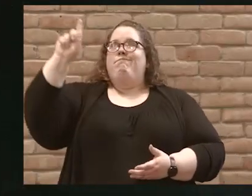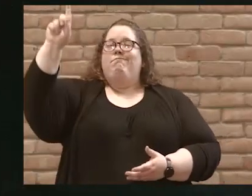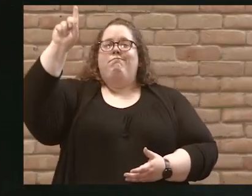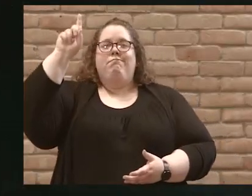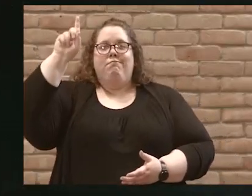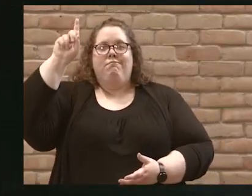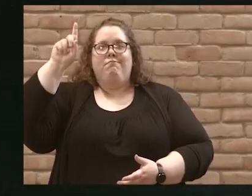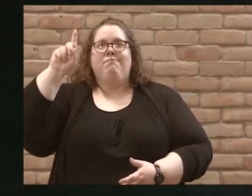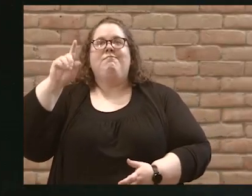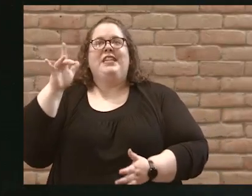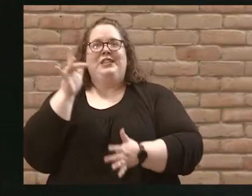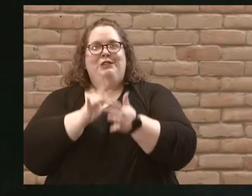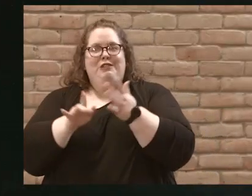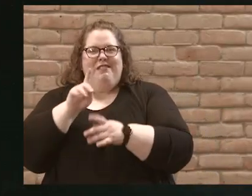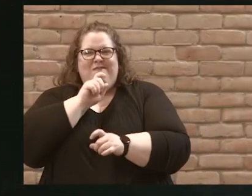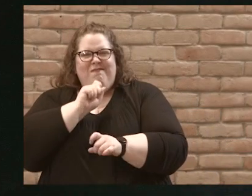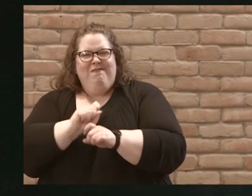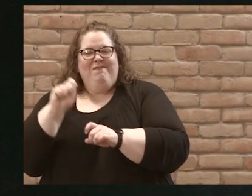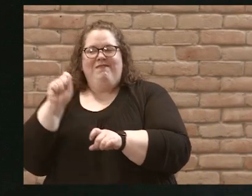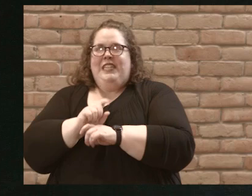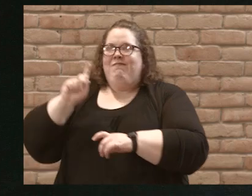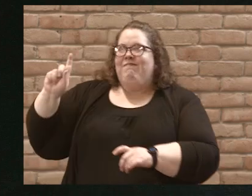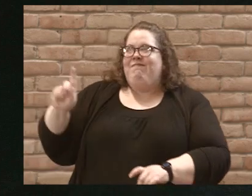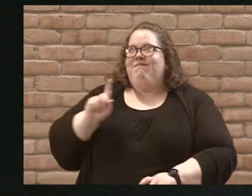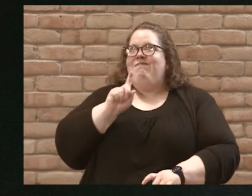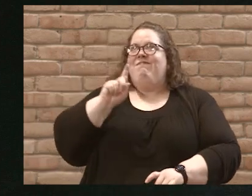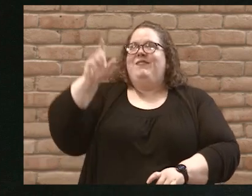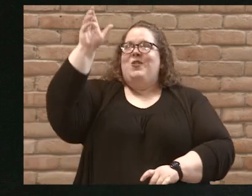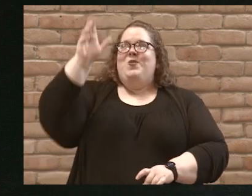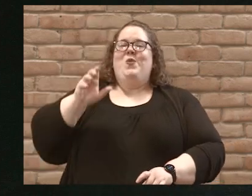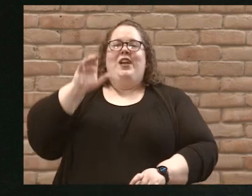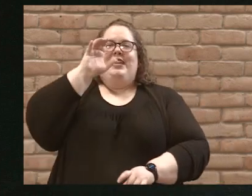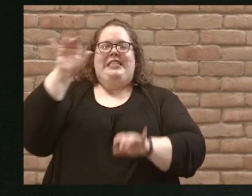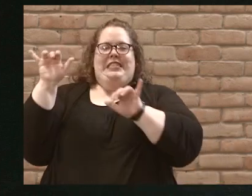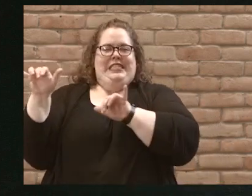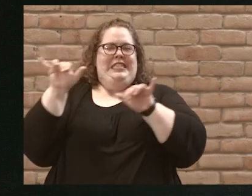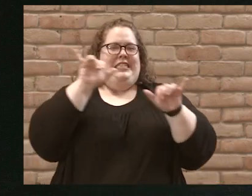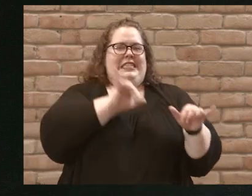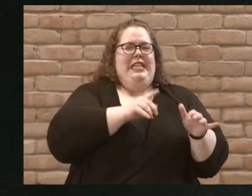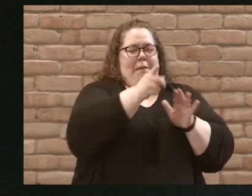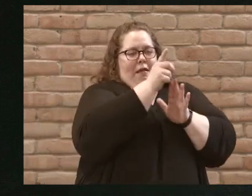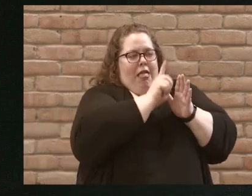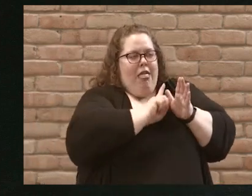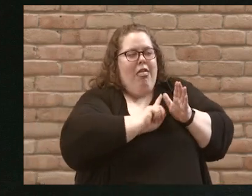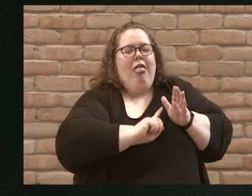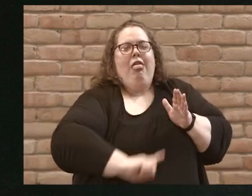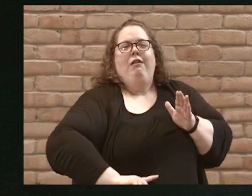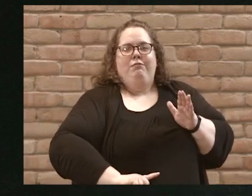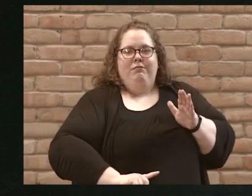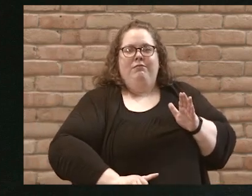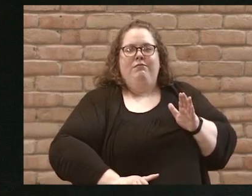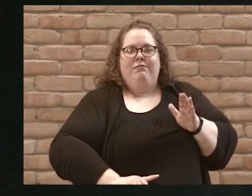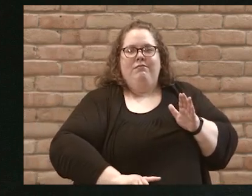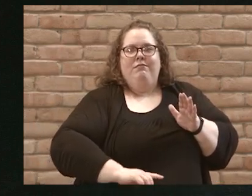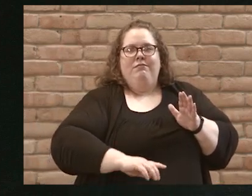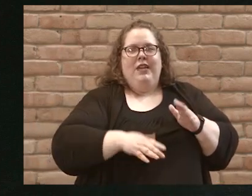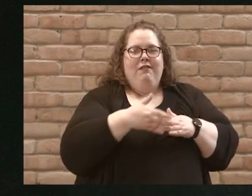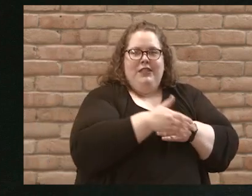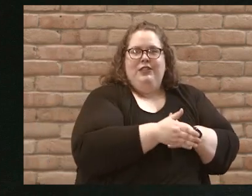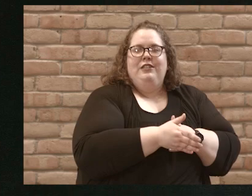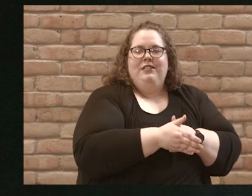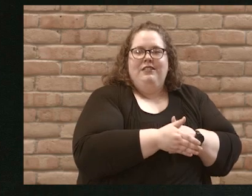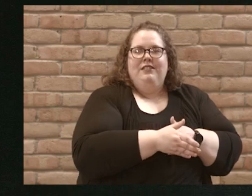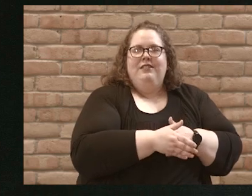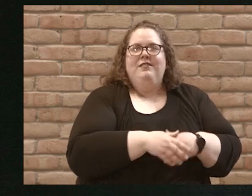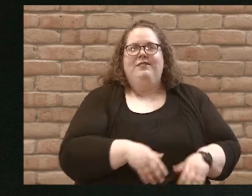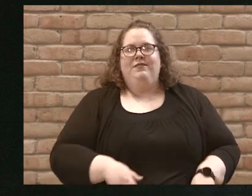goes to the cross, he steps into the belly of the beast. And as Jesus goes into the cross,